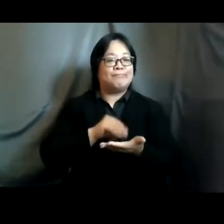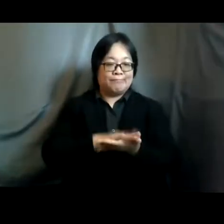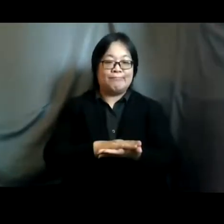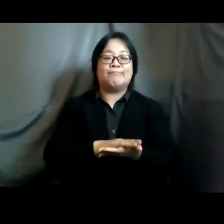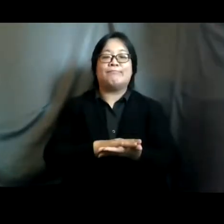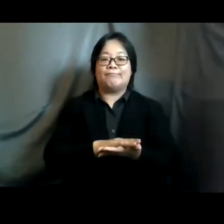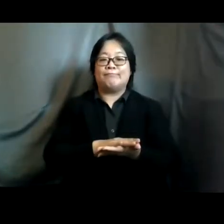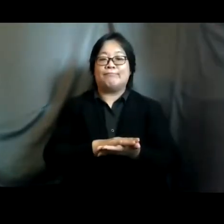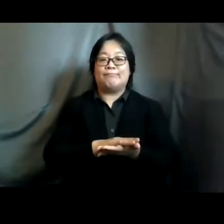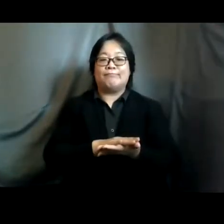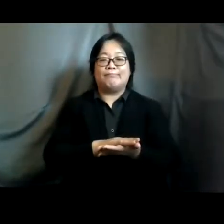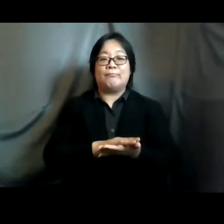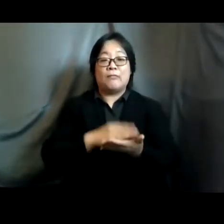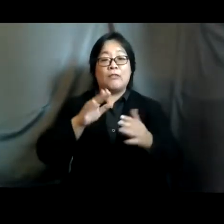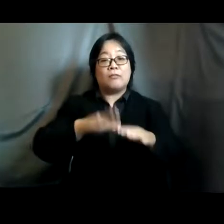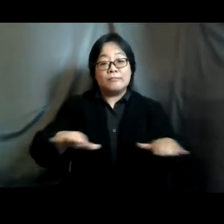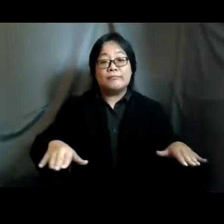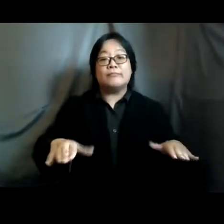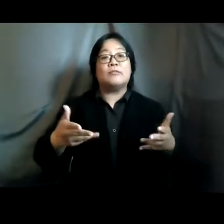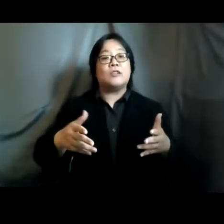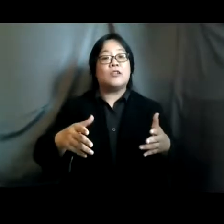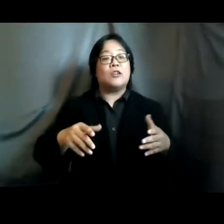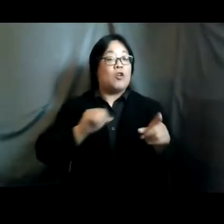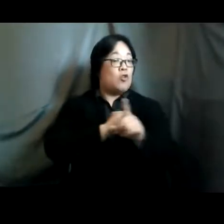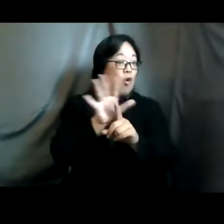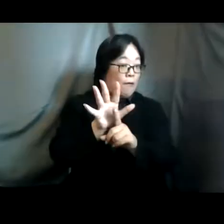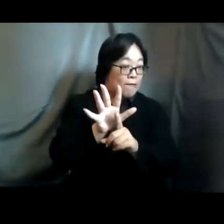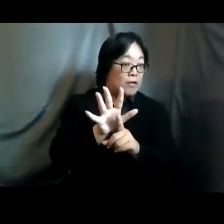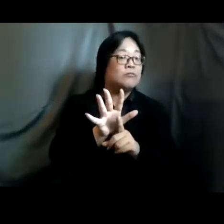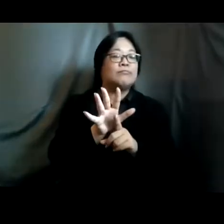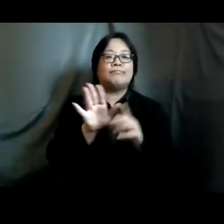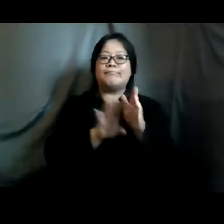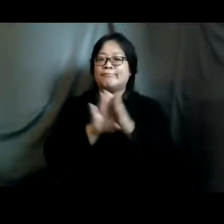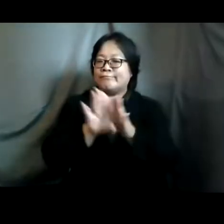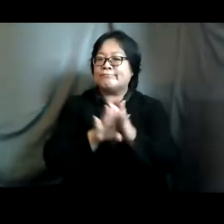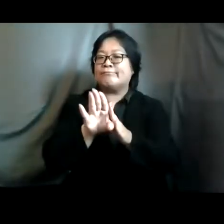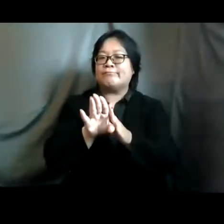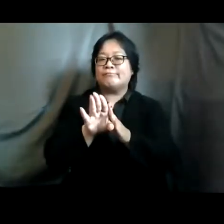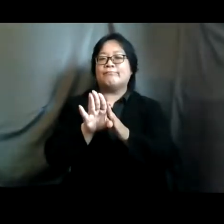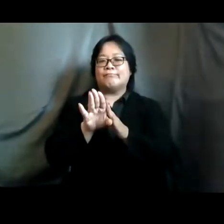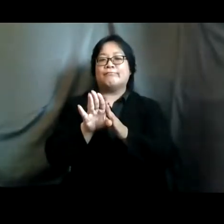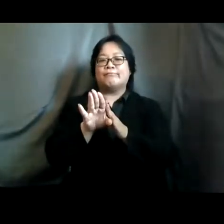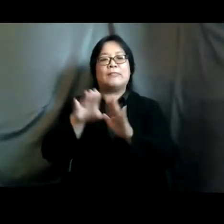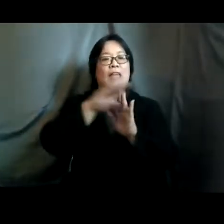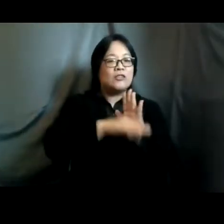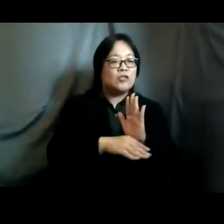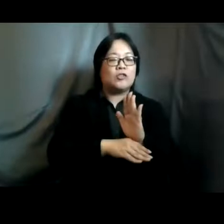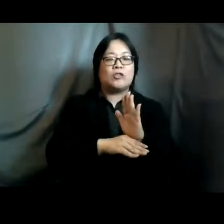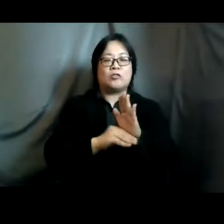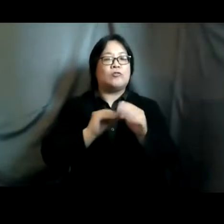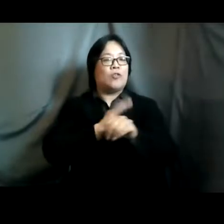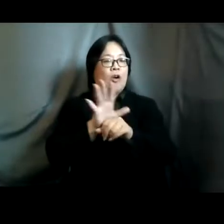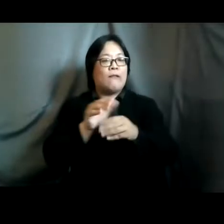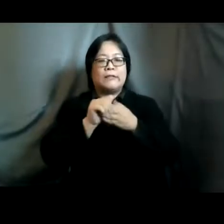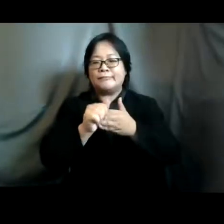formation of a gender and covered 19 working group uh in the development of a gender and covered 19 in guidance note which